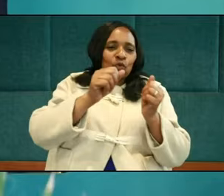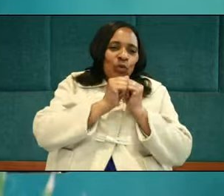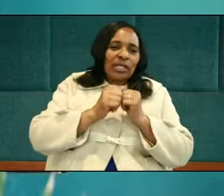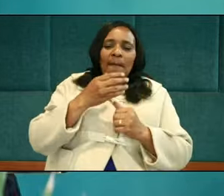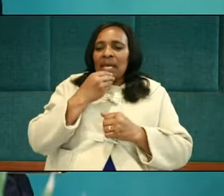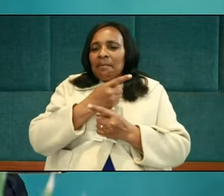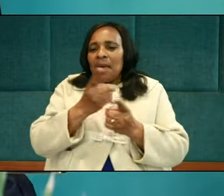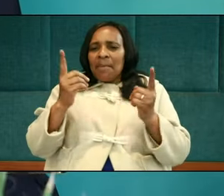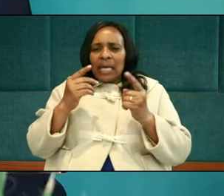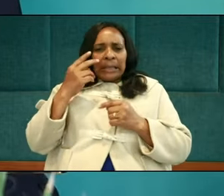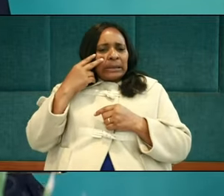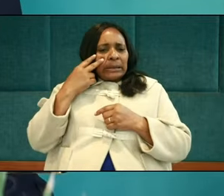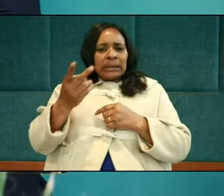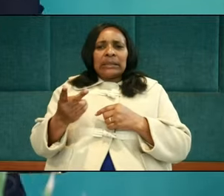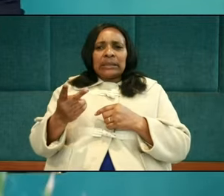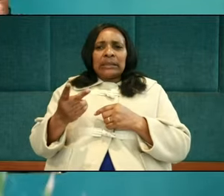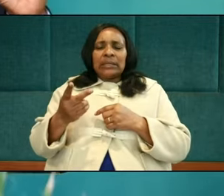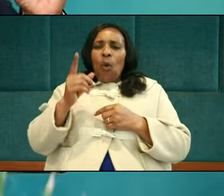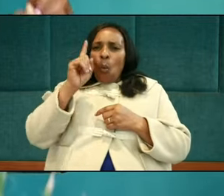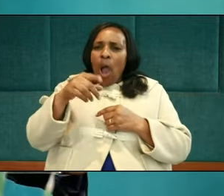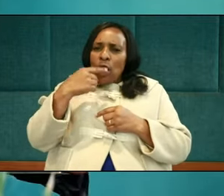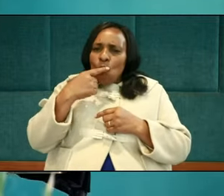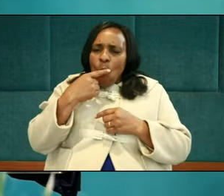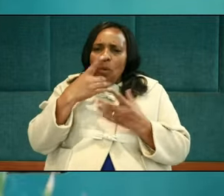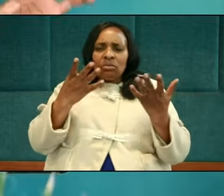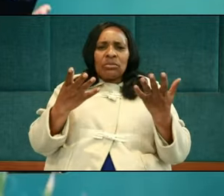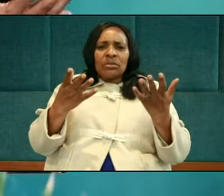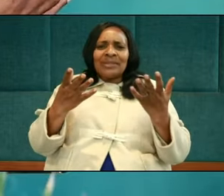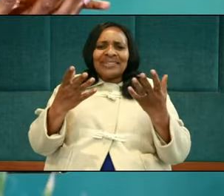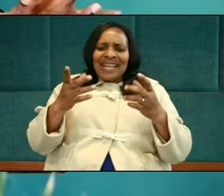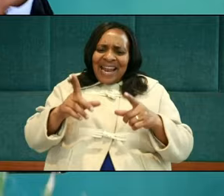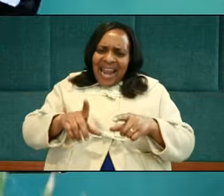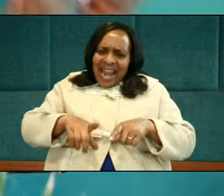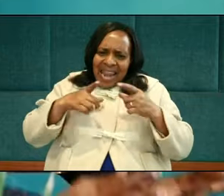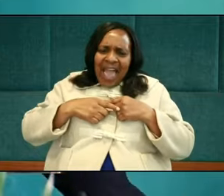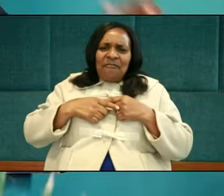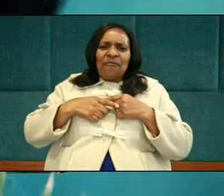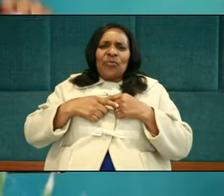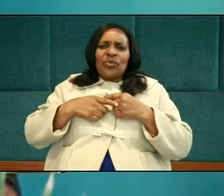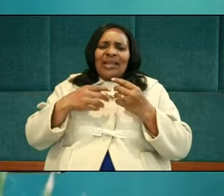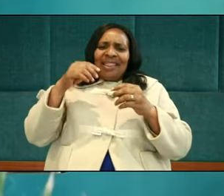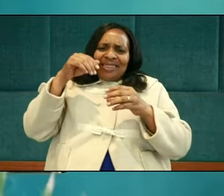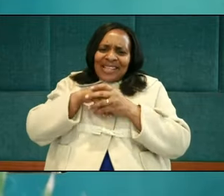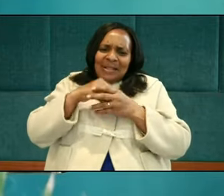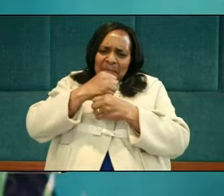he sees the one who was after his life in a state of vulnerability.